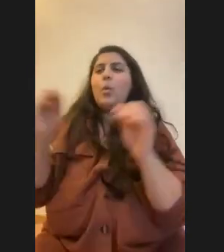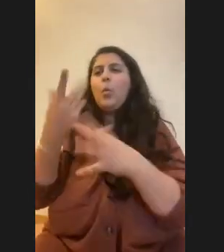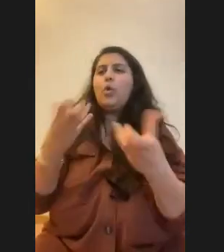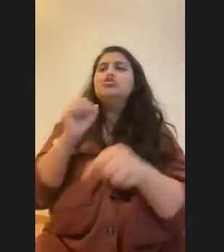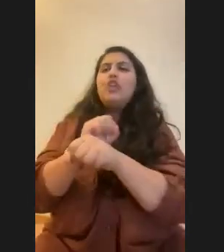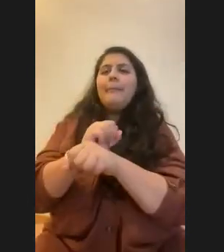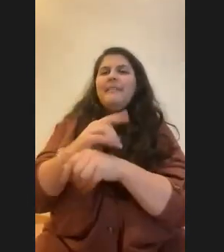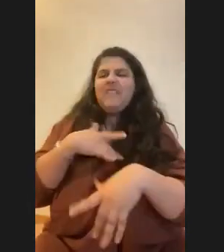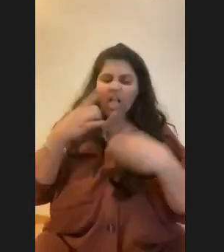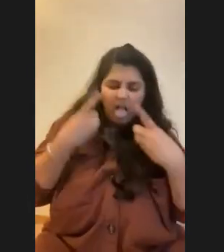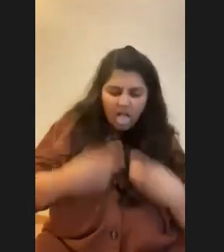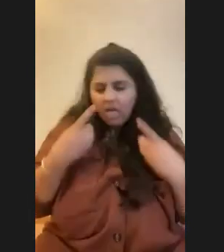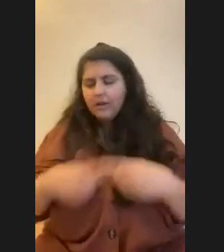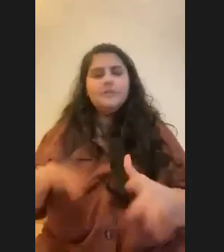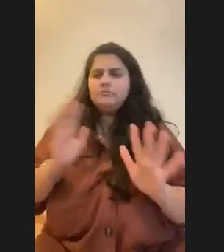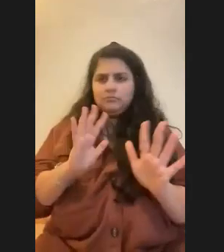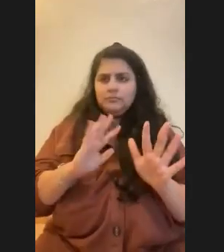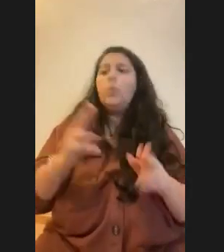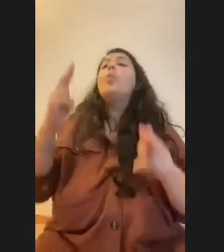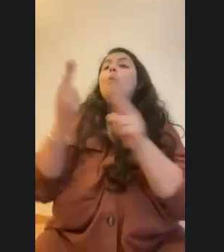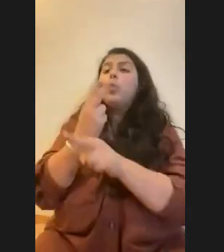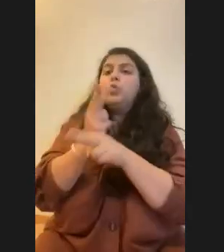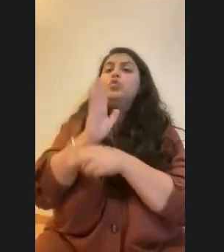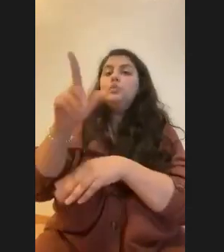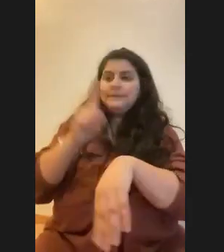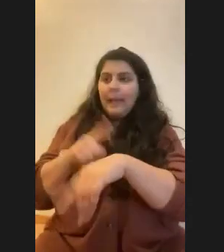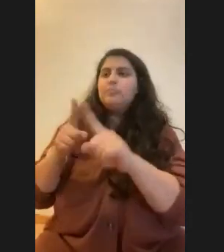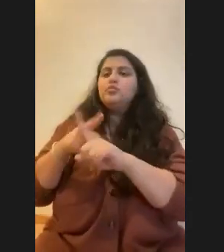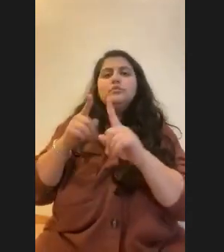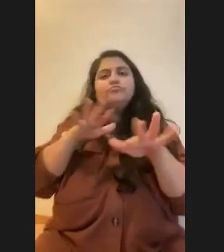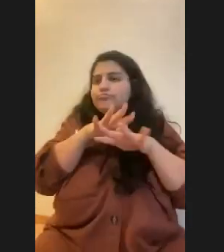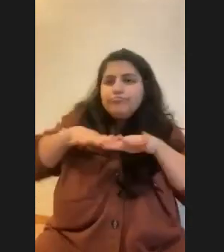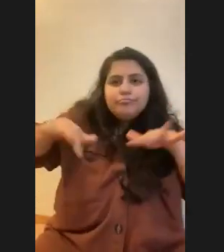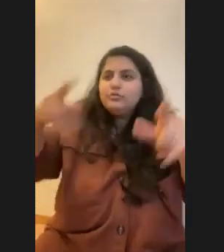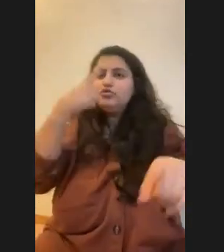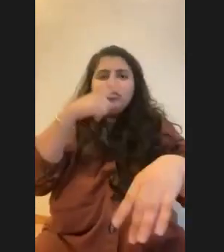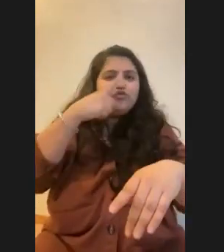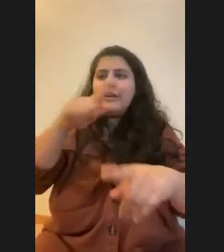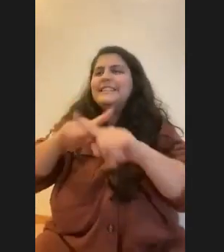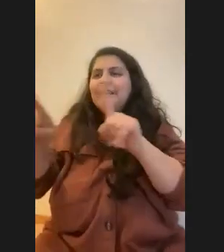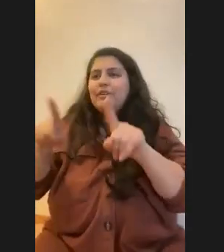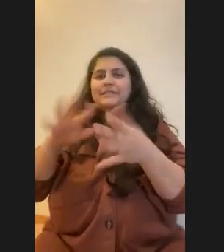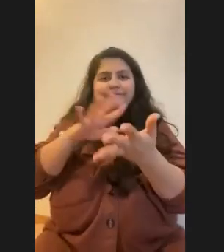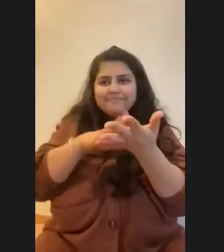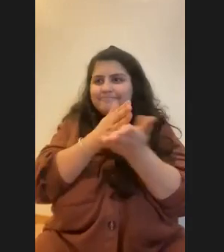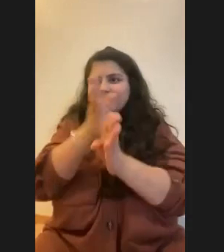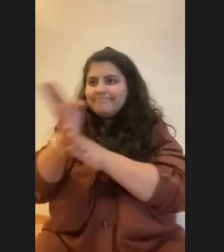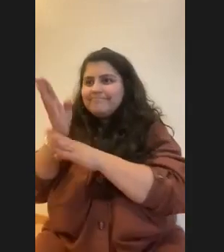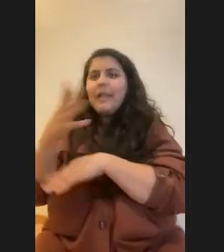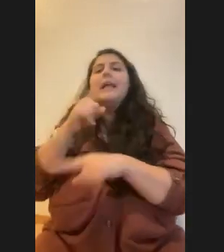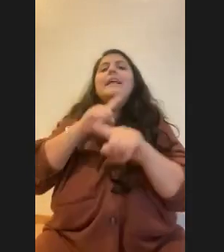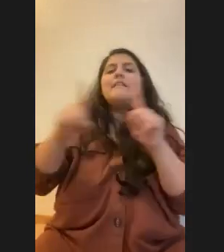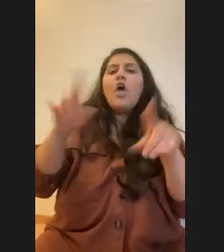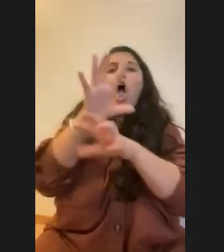use all the time you have to explore different fields, different things that didn't think you'd do, different hobbies. Cause I mean,